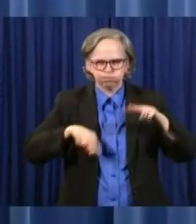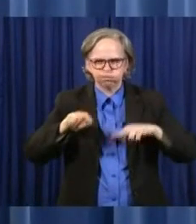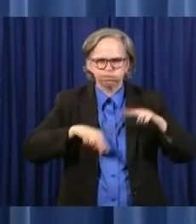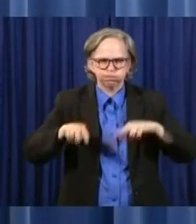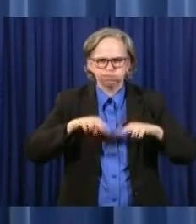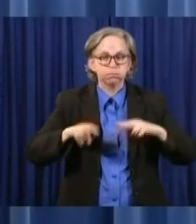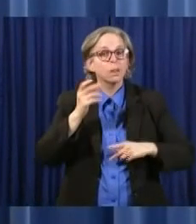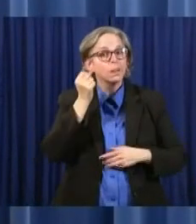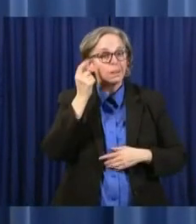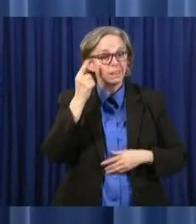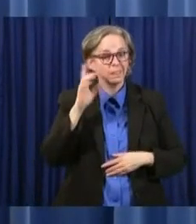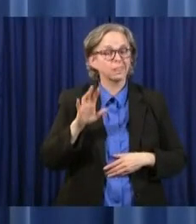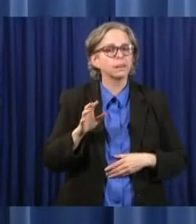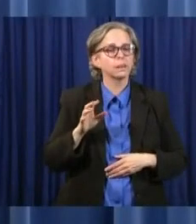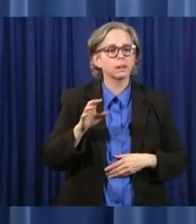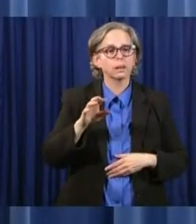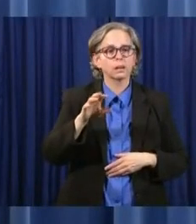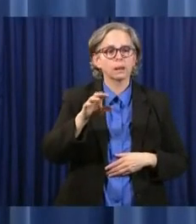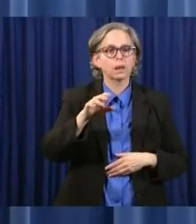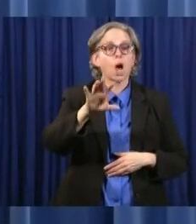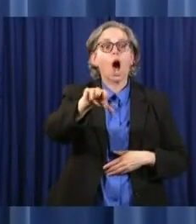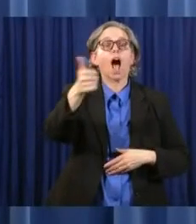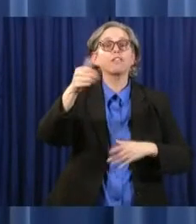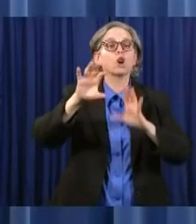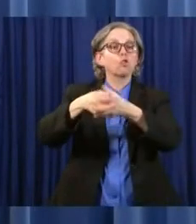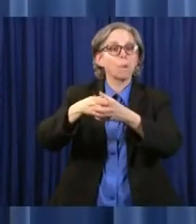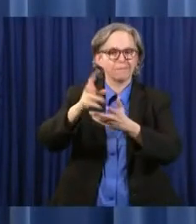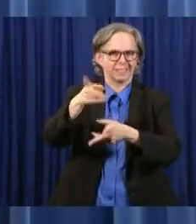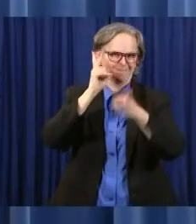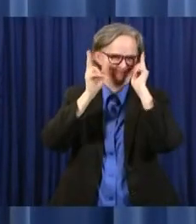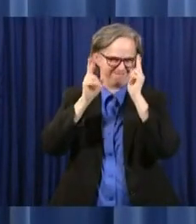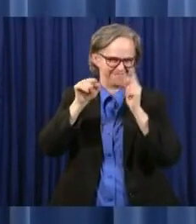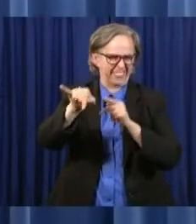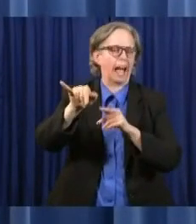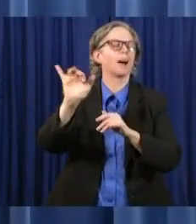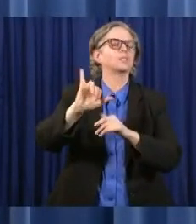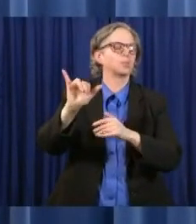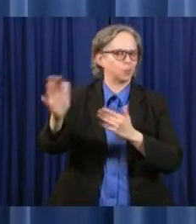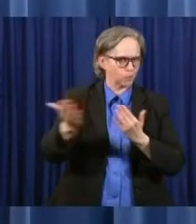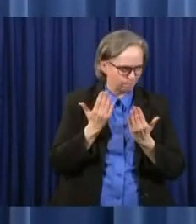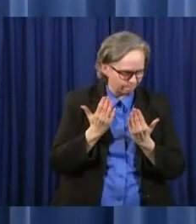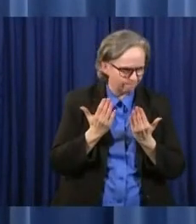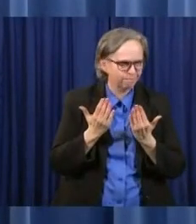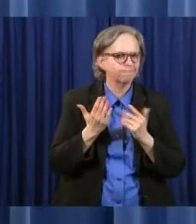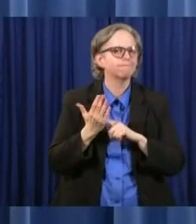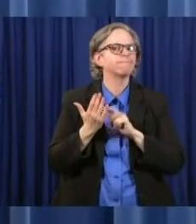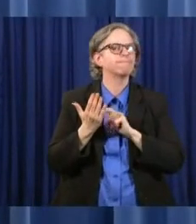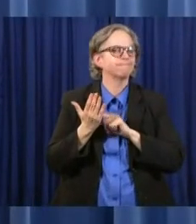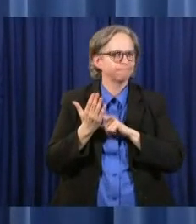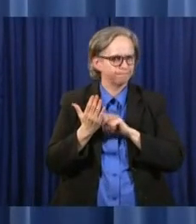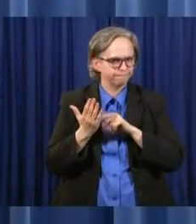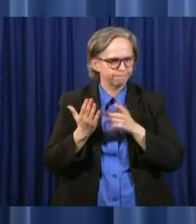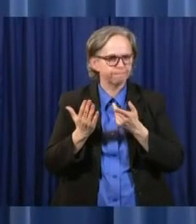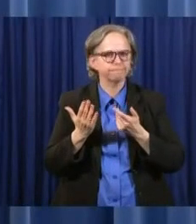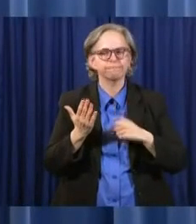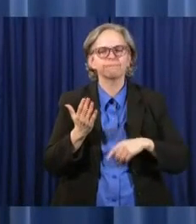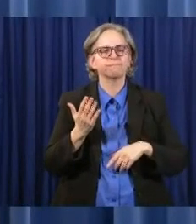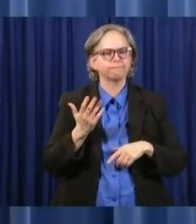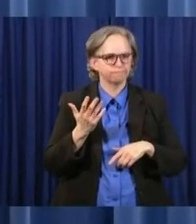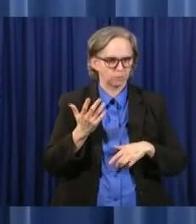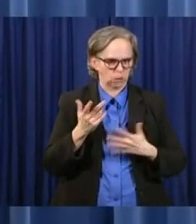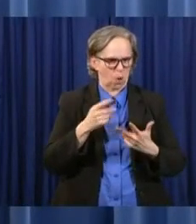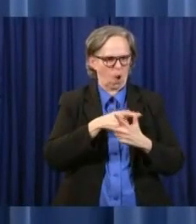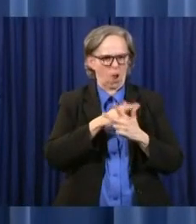other group that was there has been working on, on hair. Um, and, uh, so I will be